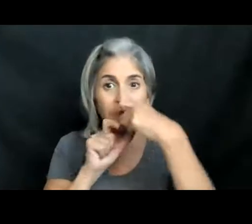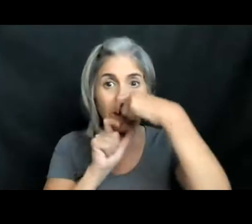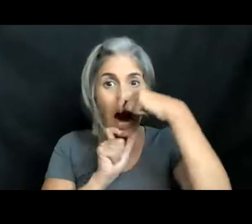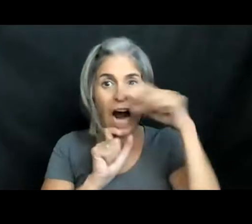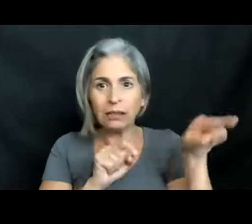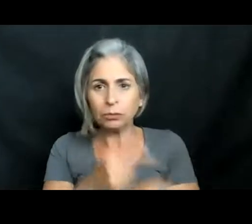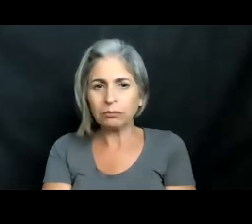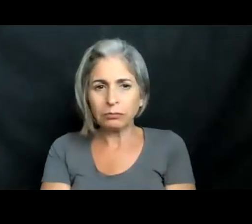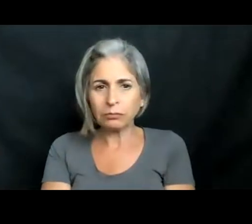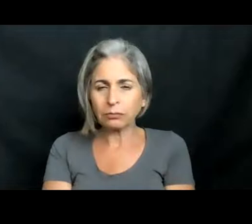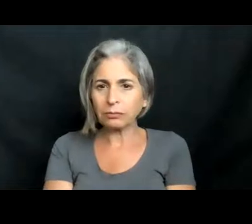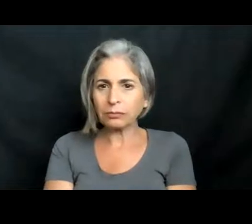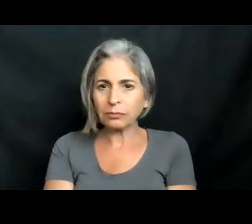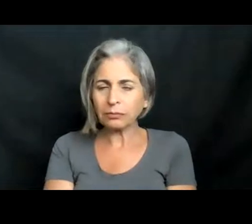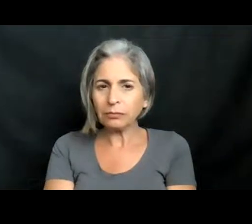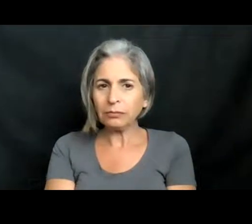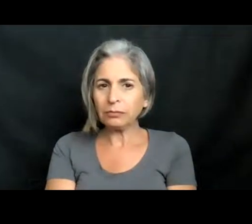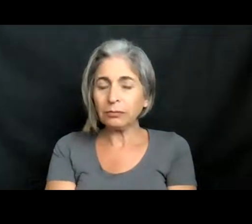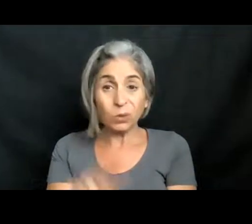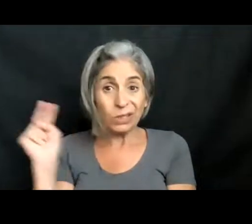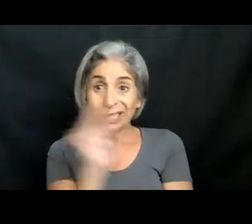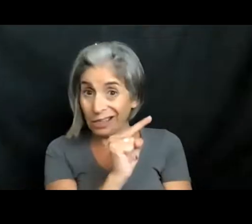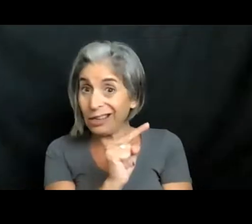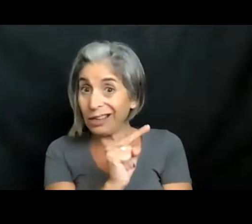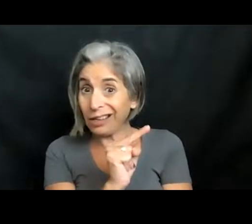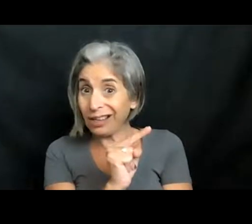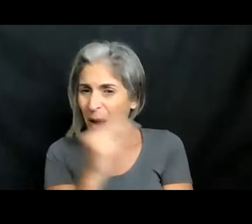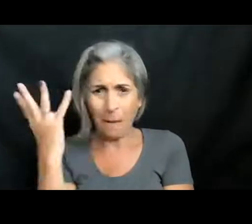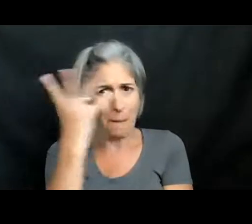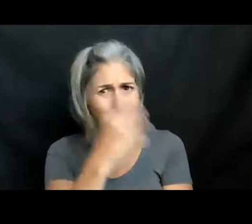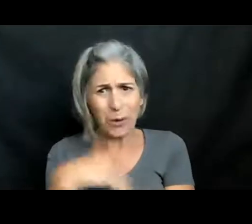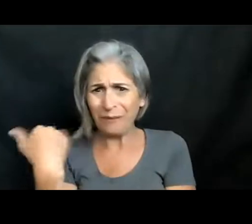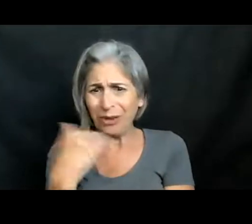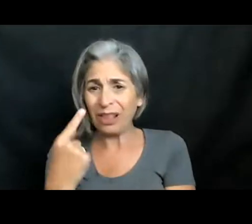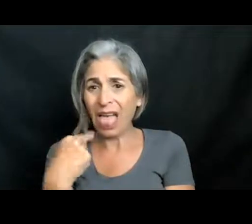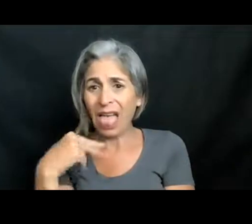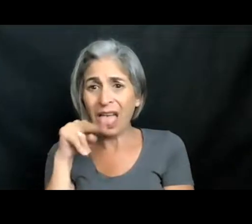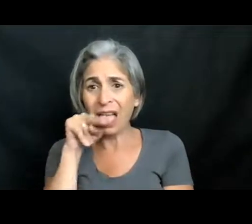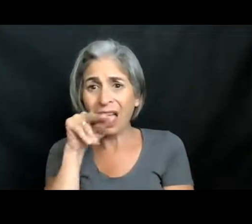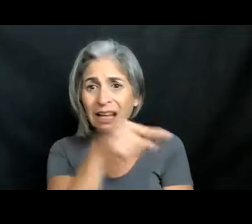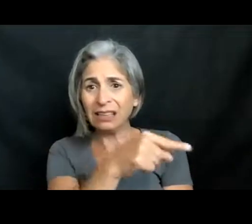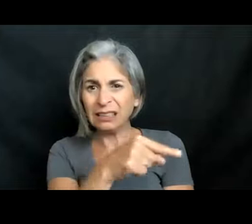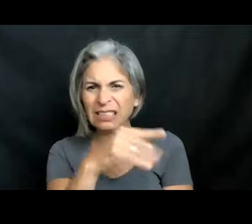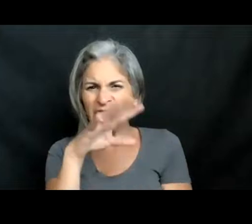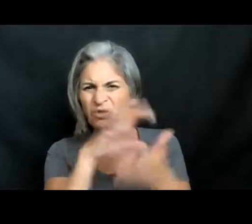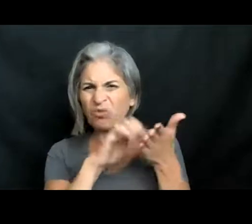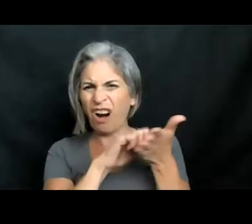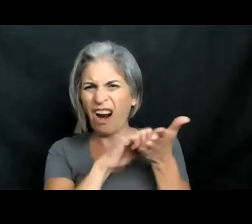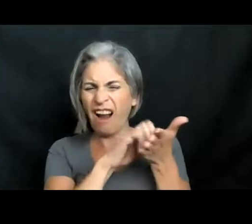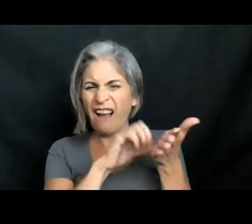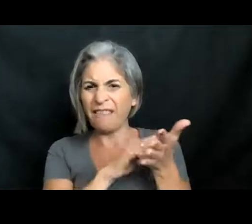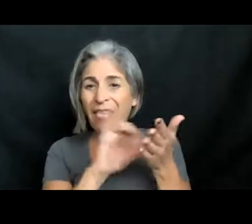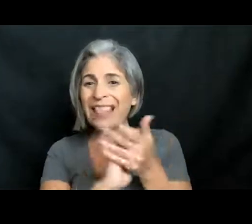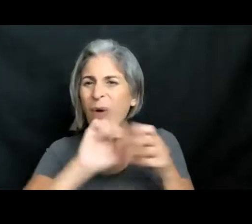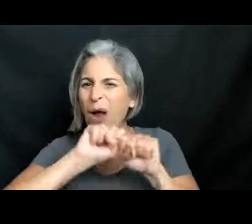forward. You can see in there. Beautiful, beautiful man. That is his tongue. It is very rough. That's how I ripped my glove in